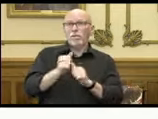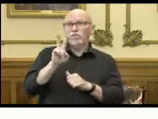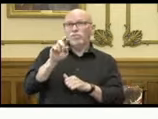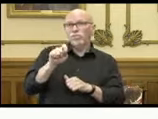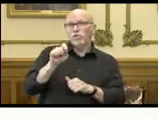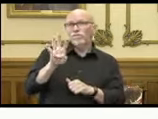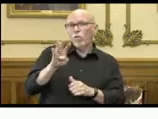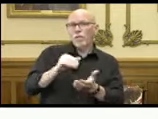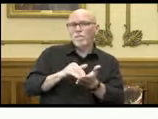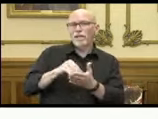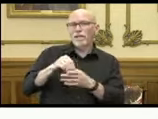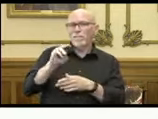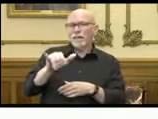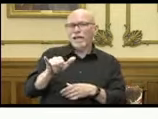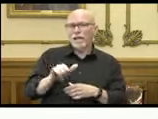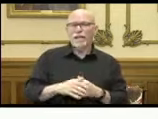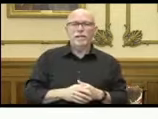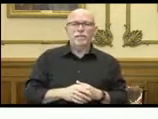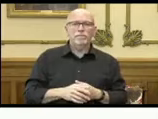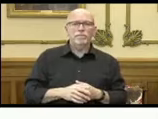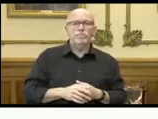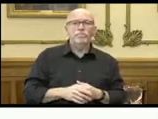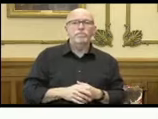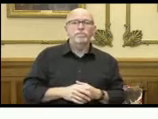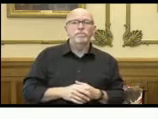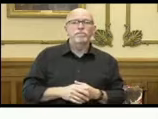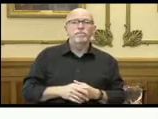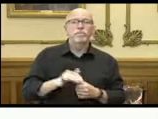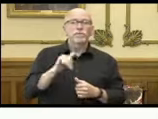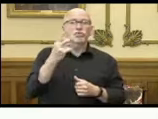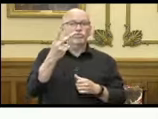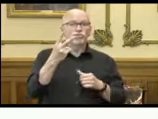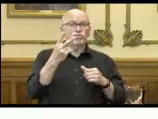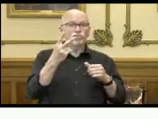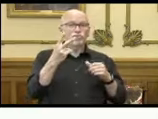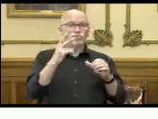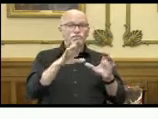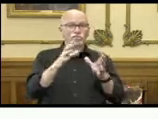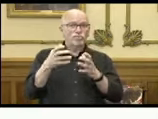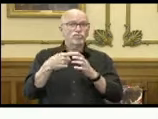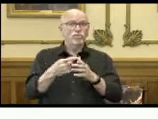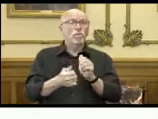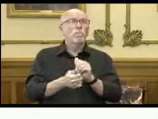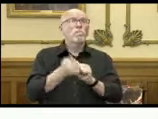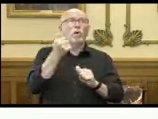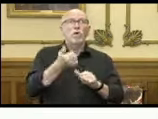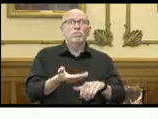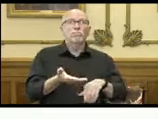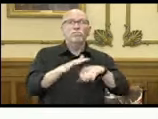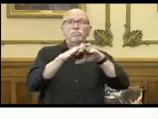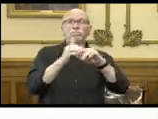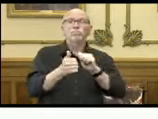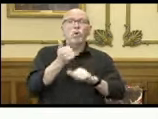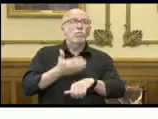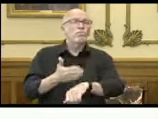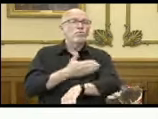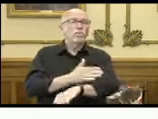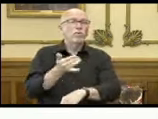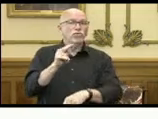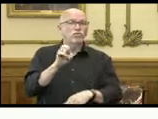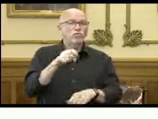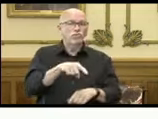.4 million in May. The two sectors that showed the most positive increase or the most improvement in June